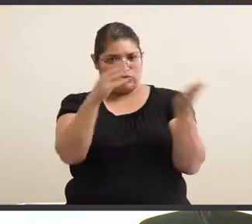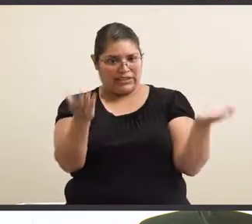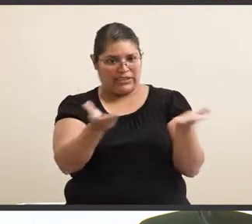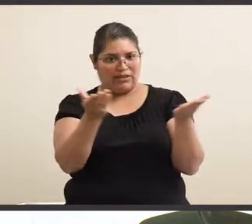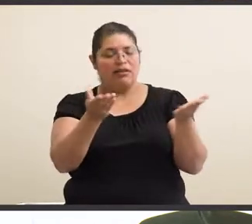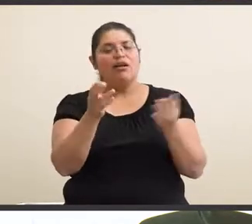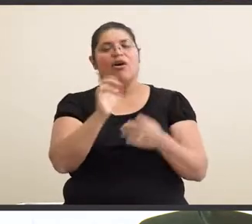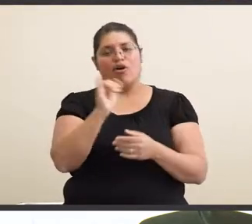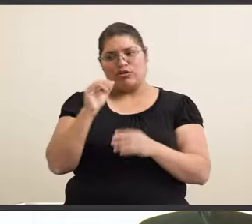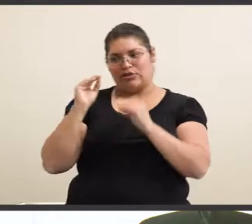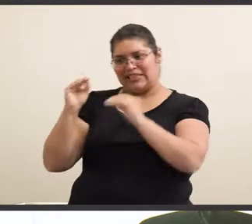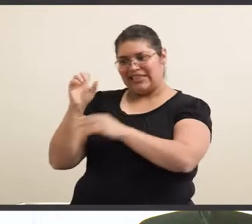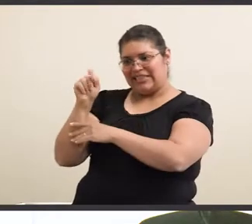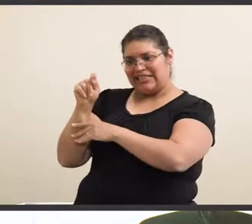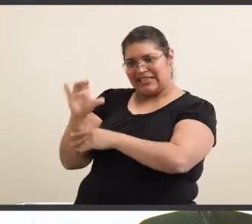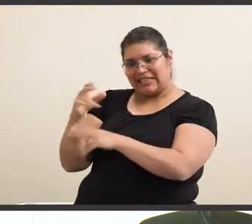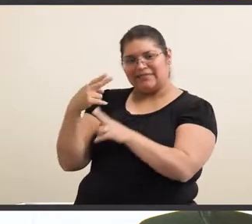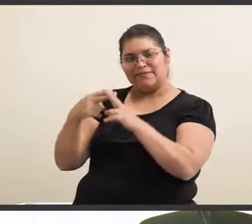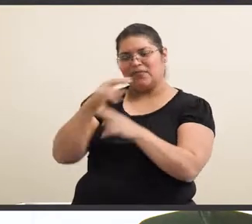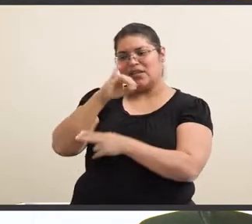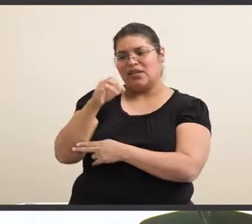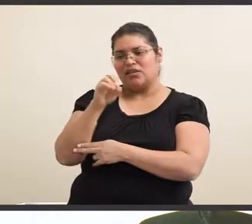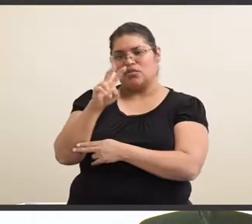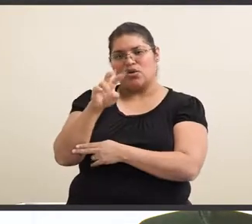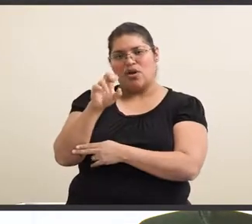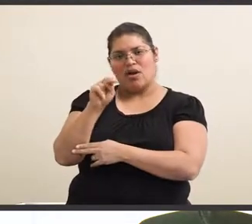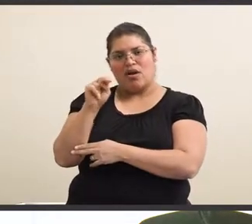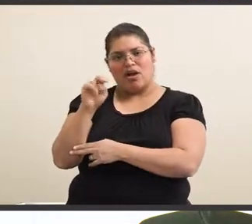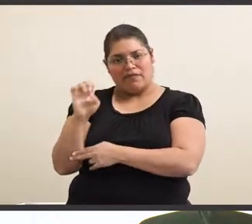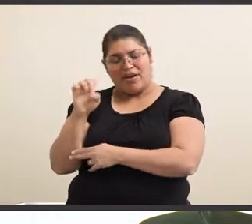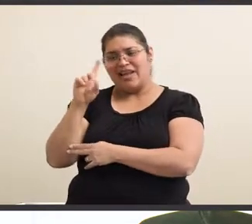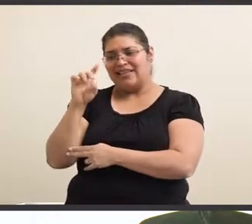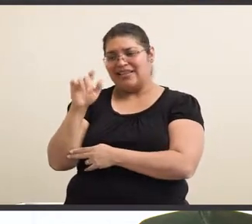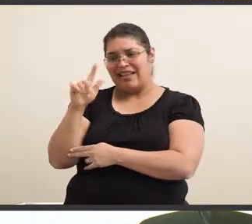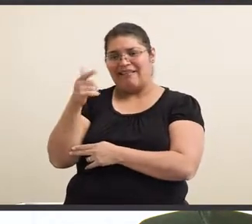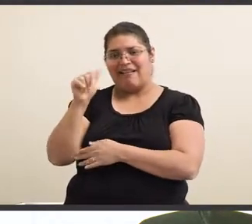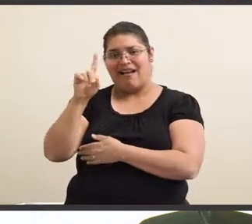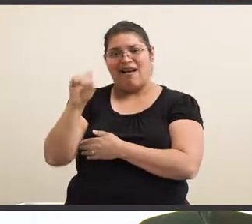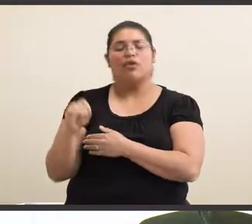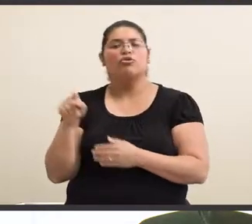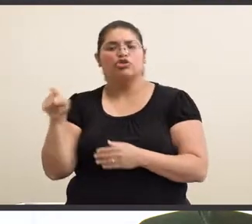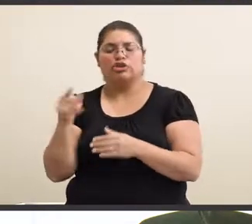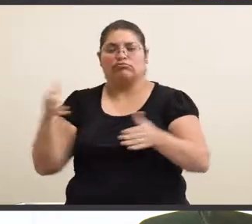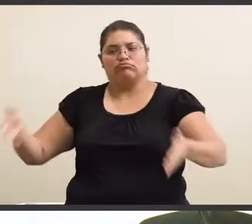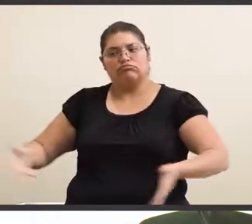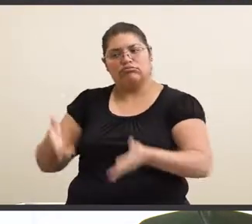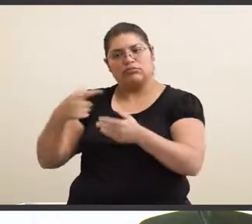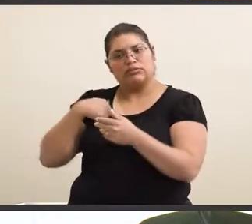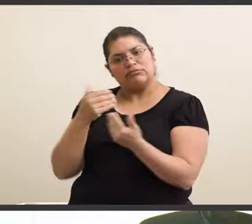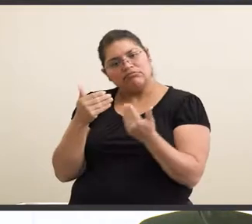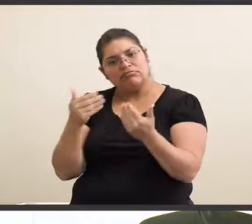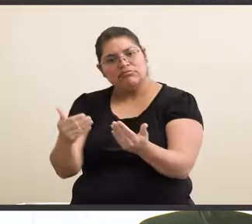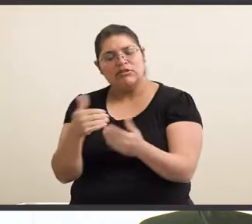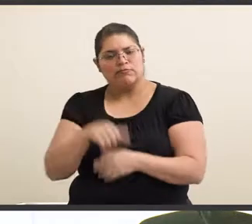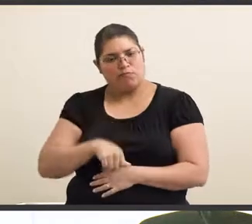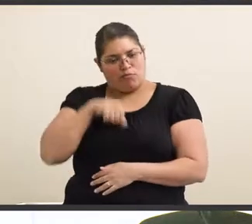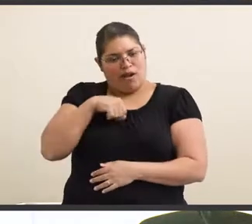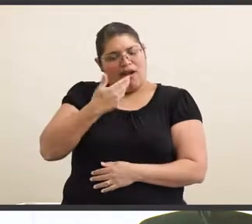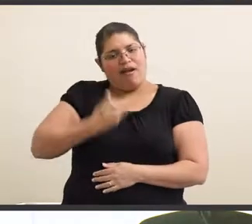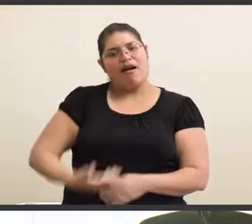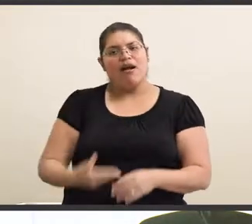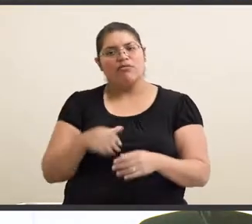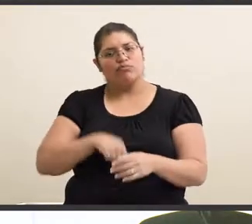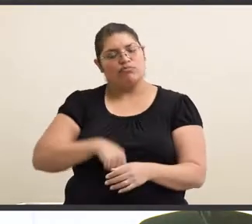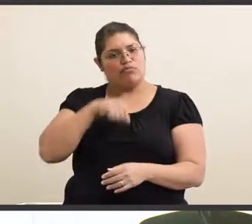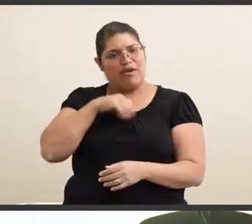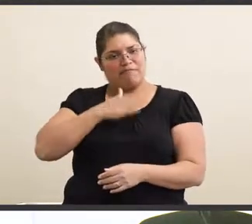that also teaches at STC. Her name was Jovonne Delgado. And she really encouraged me to be very proud of who I am, be